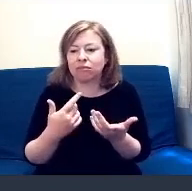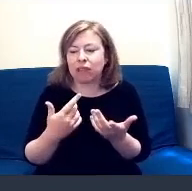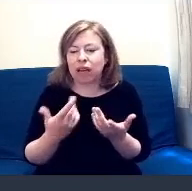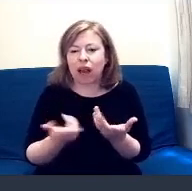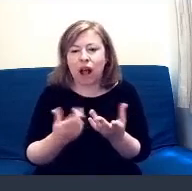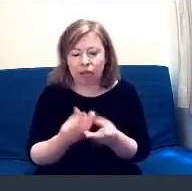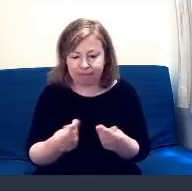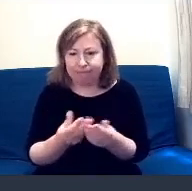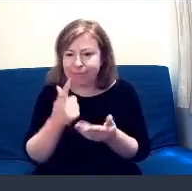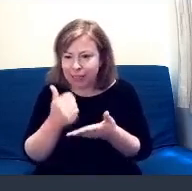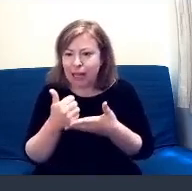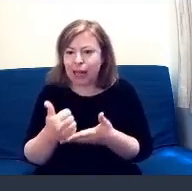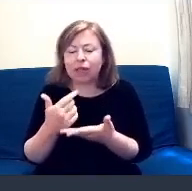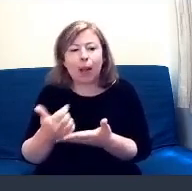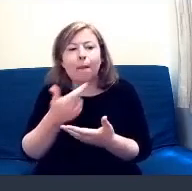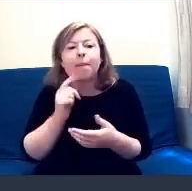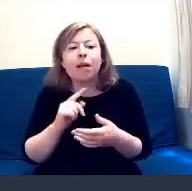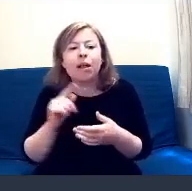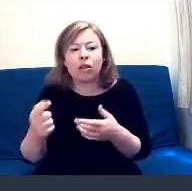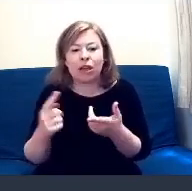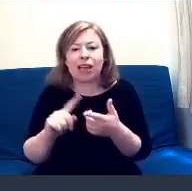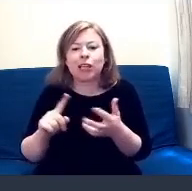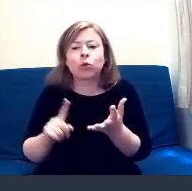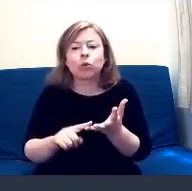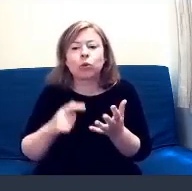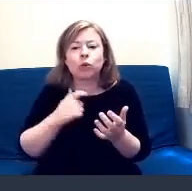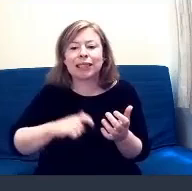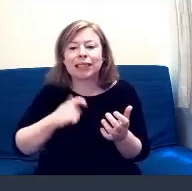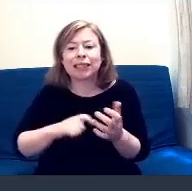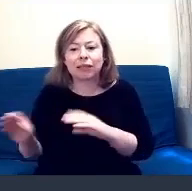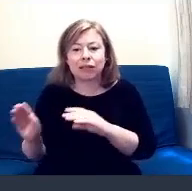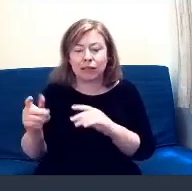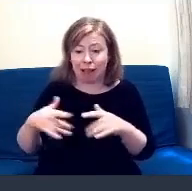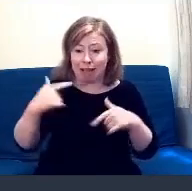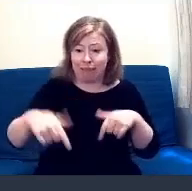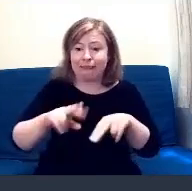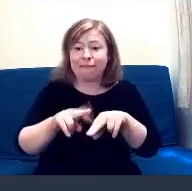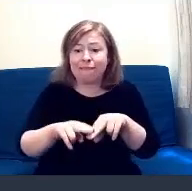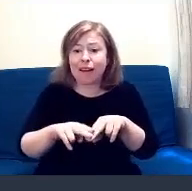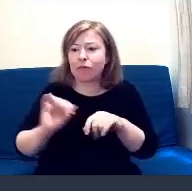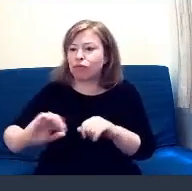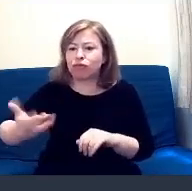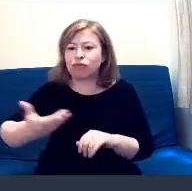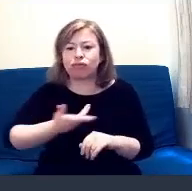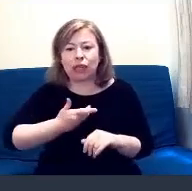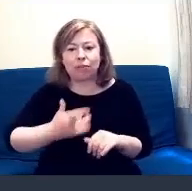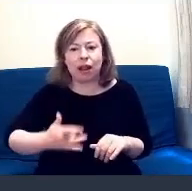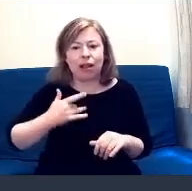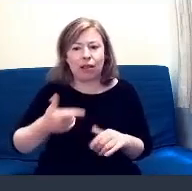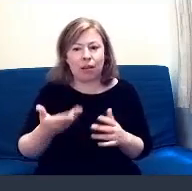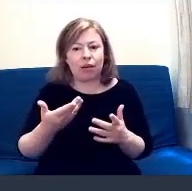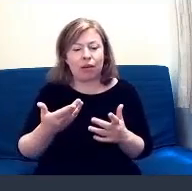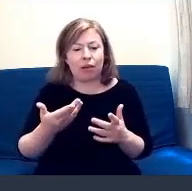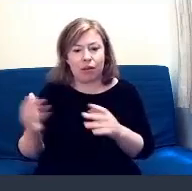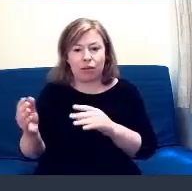about the whole Brexit process and if they're aware of their rights, that kind of thing. So we got some really good insights for the months ahead.